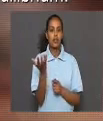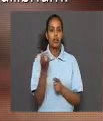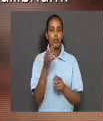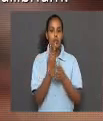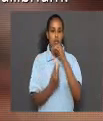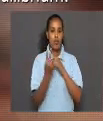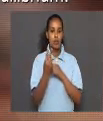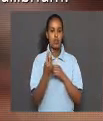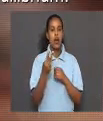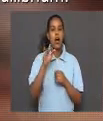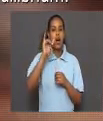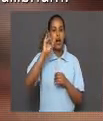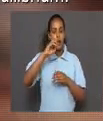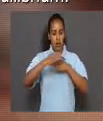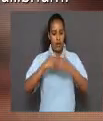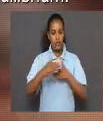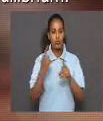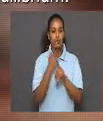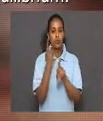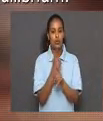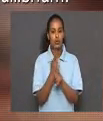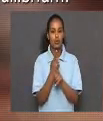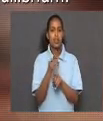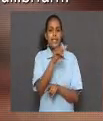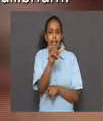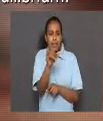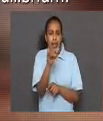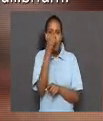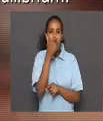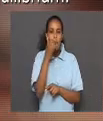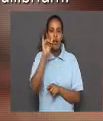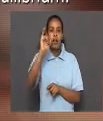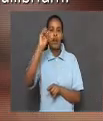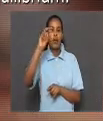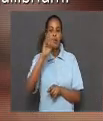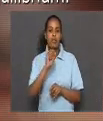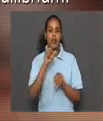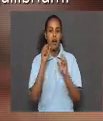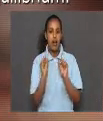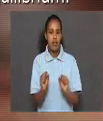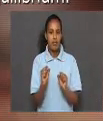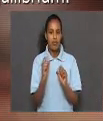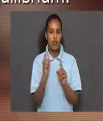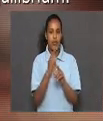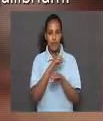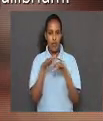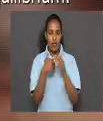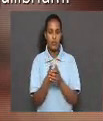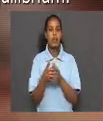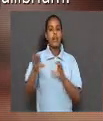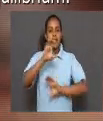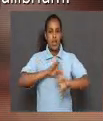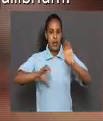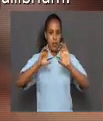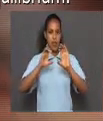which both ionize to produce the same common ion, are involved in